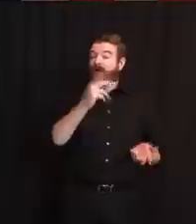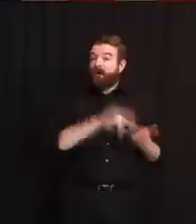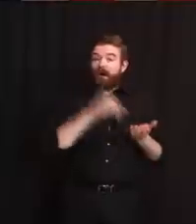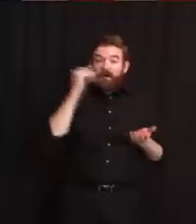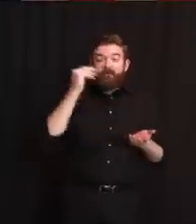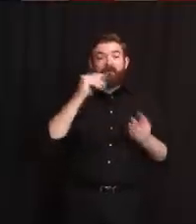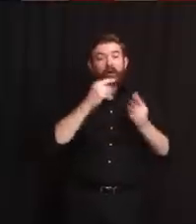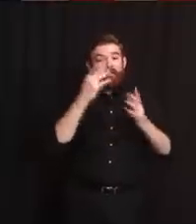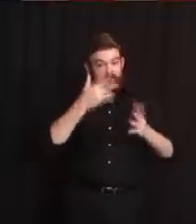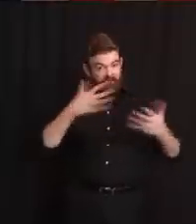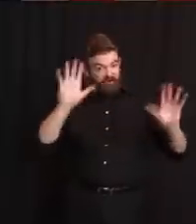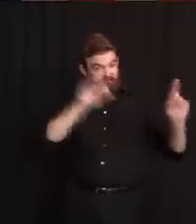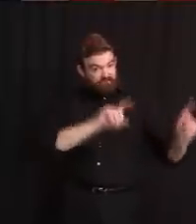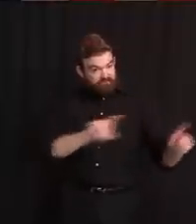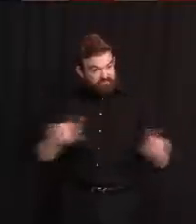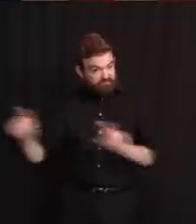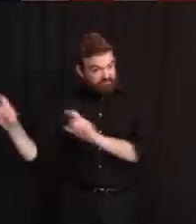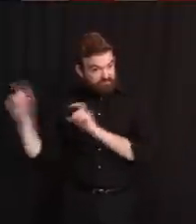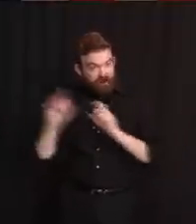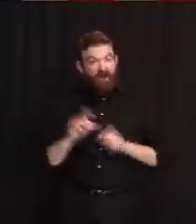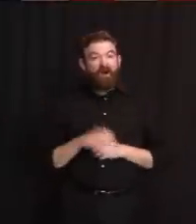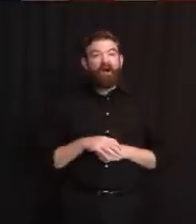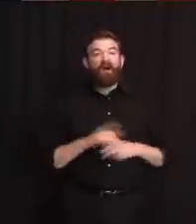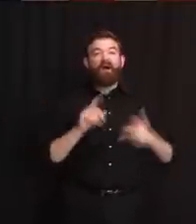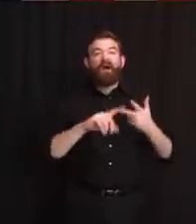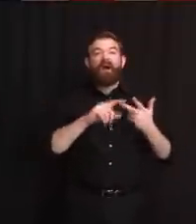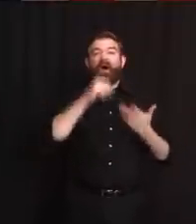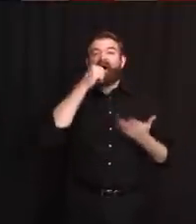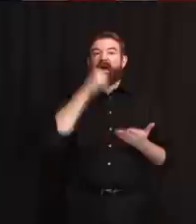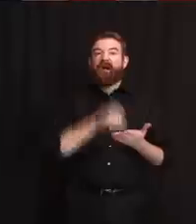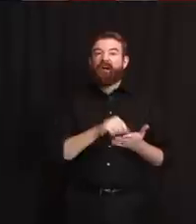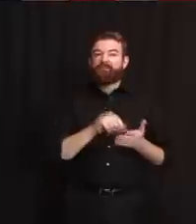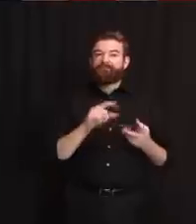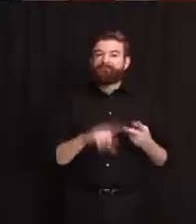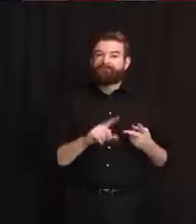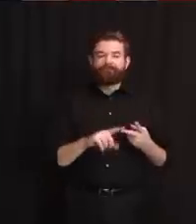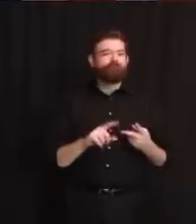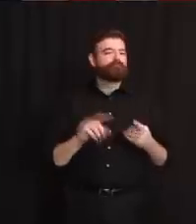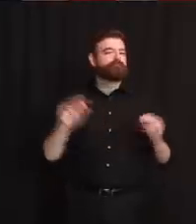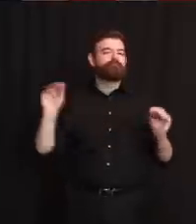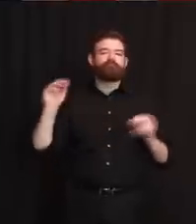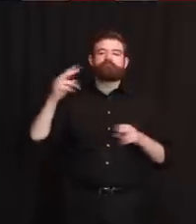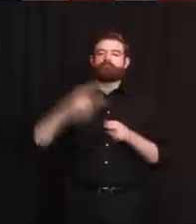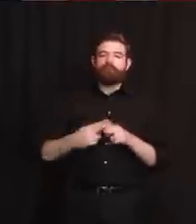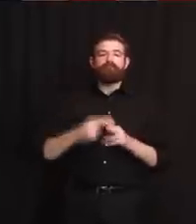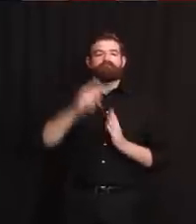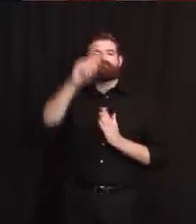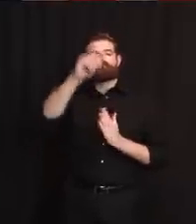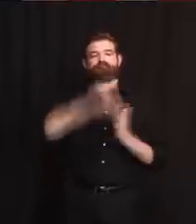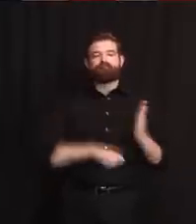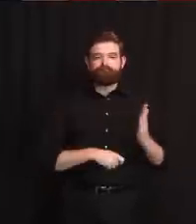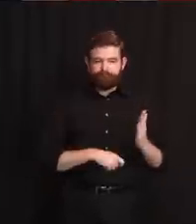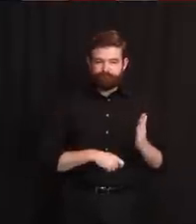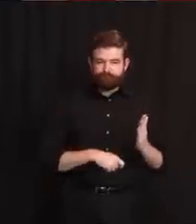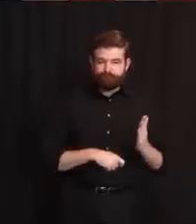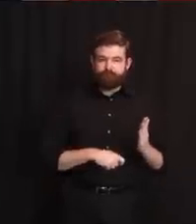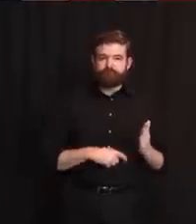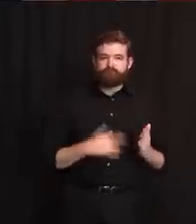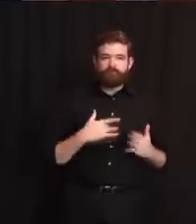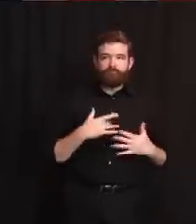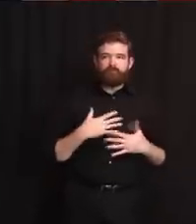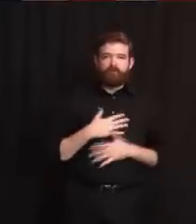letter that you don't want to comment on was written anonymously because the officials fear losing their jobs and they believe Chris Neuer's firing bolsters that fear.